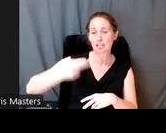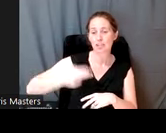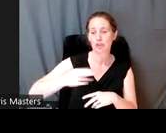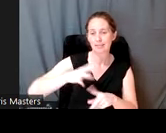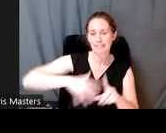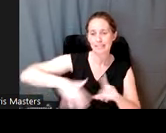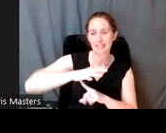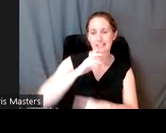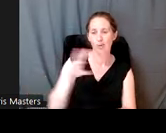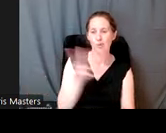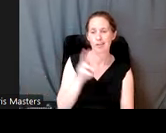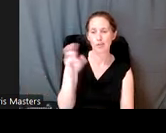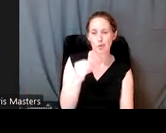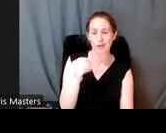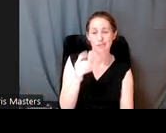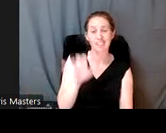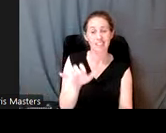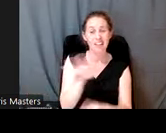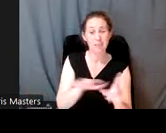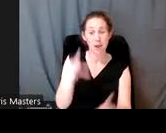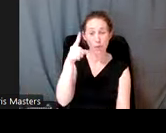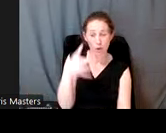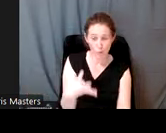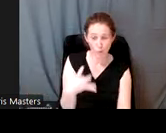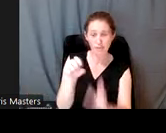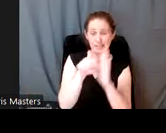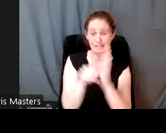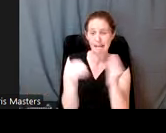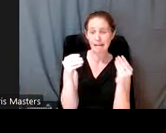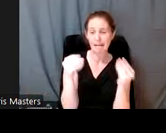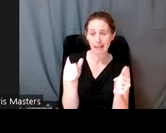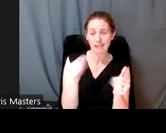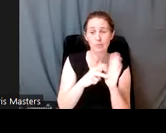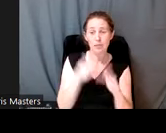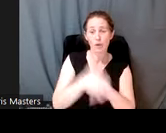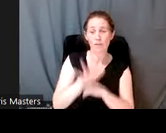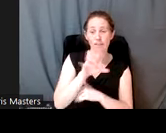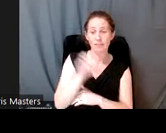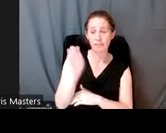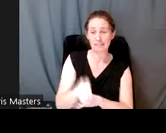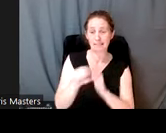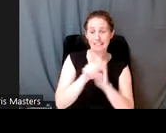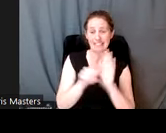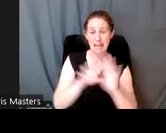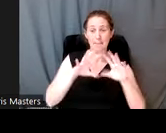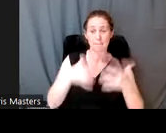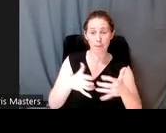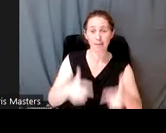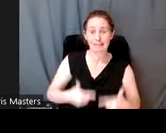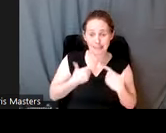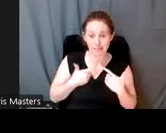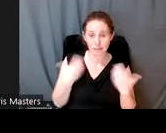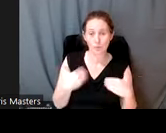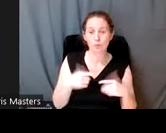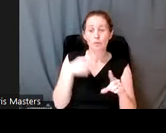constitute approximately a quarter of the state's lands in which over 50% of the state's population currently resides.